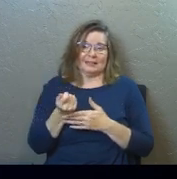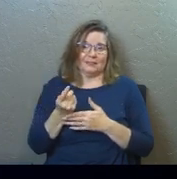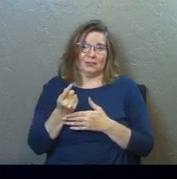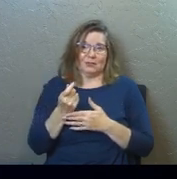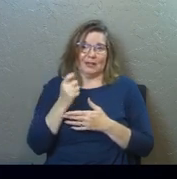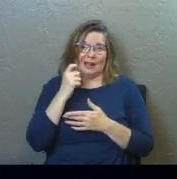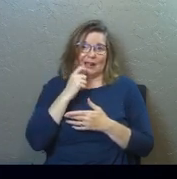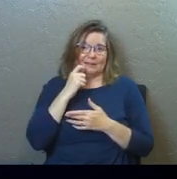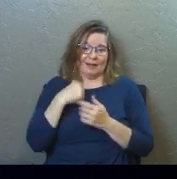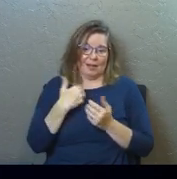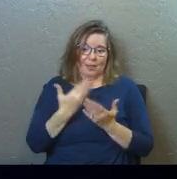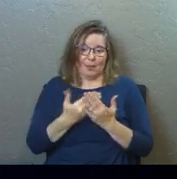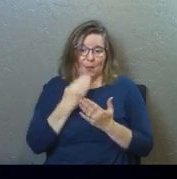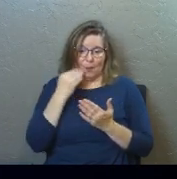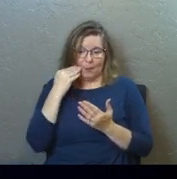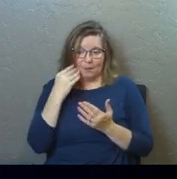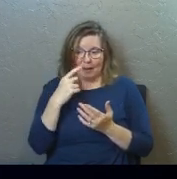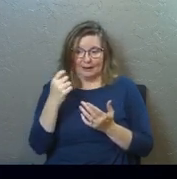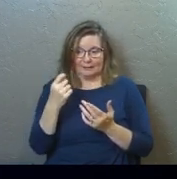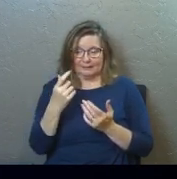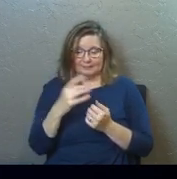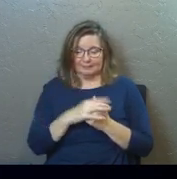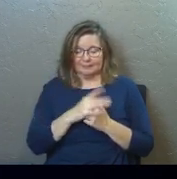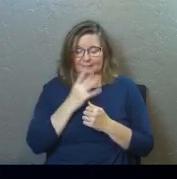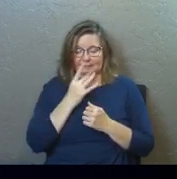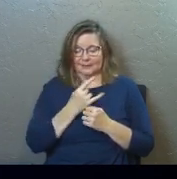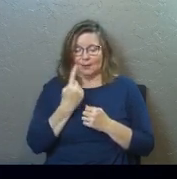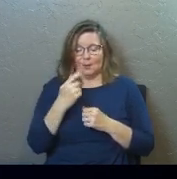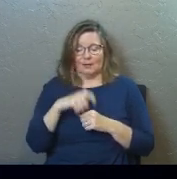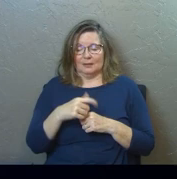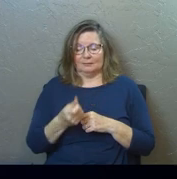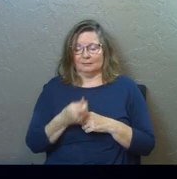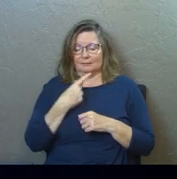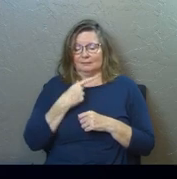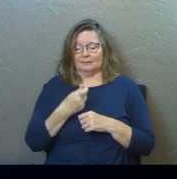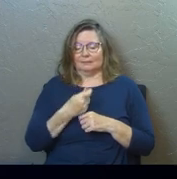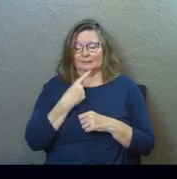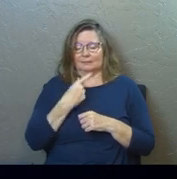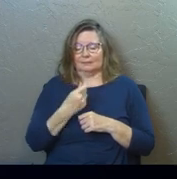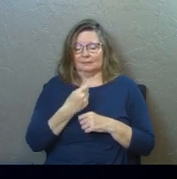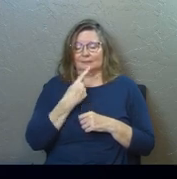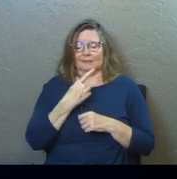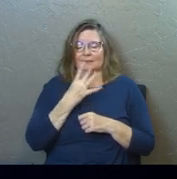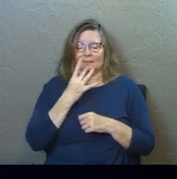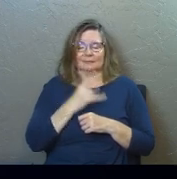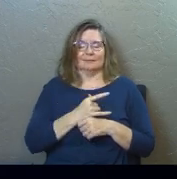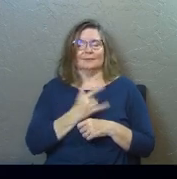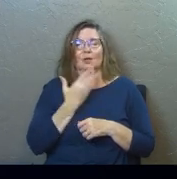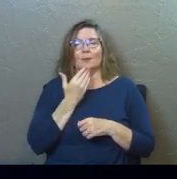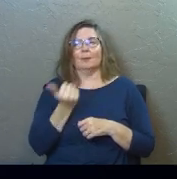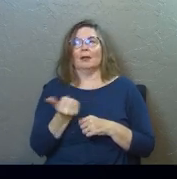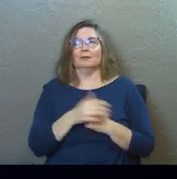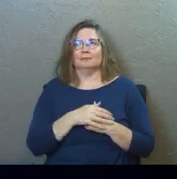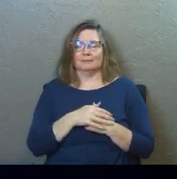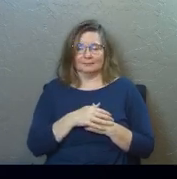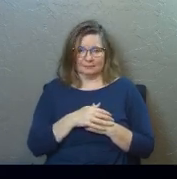couple toothpicks on the way home, and you just, one at a time, and it's like candy, so much better,